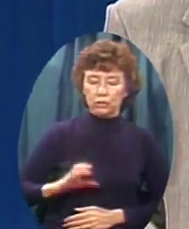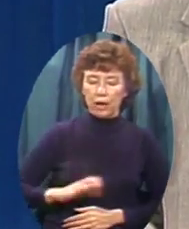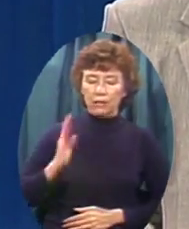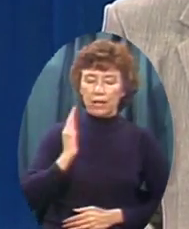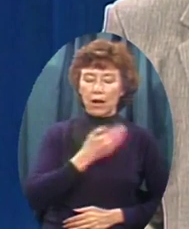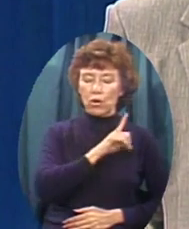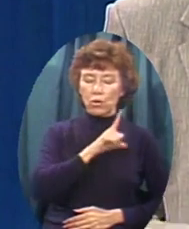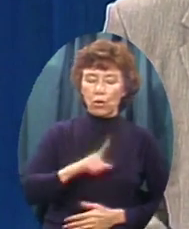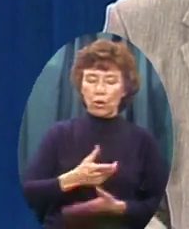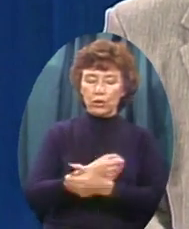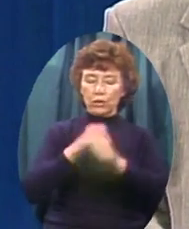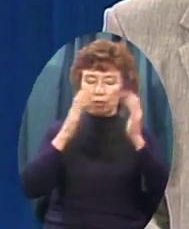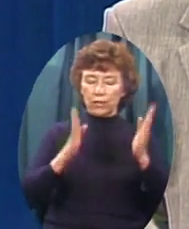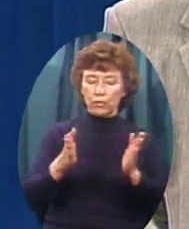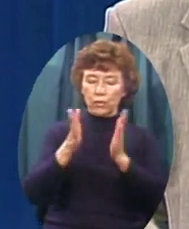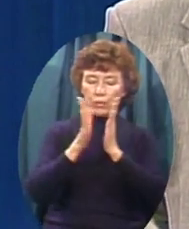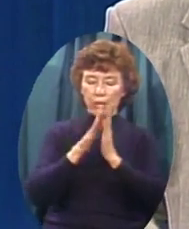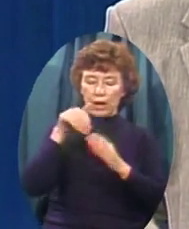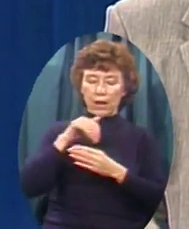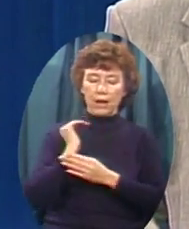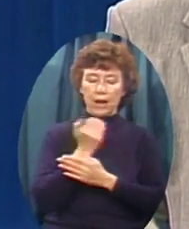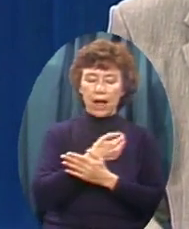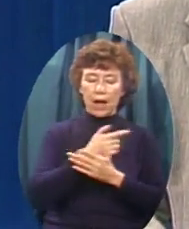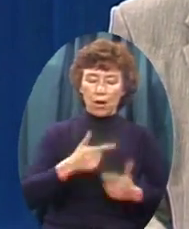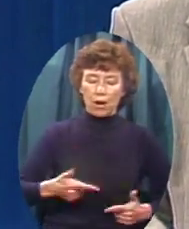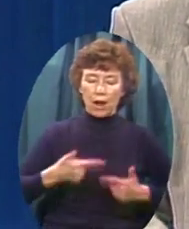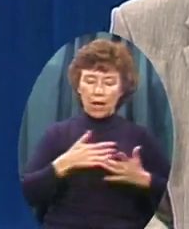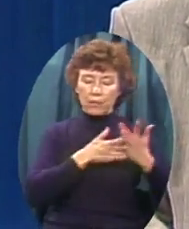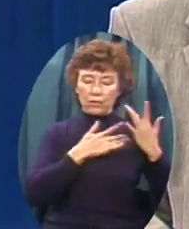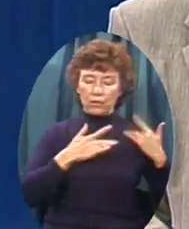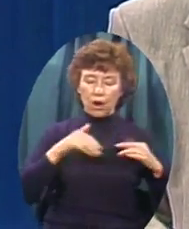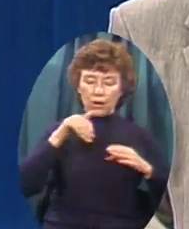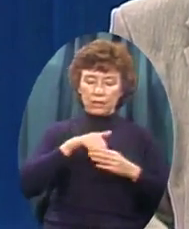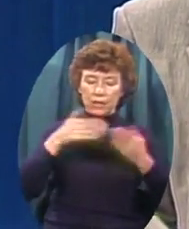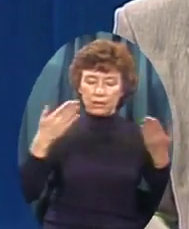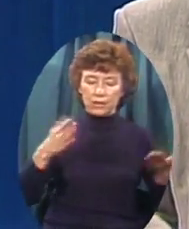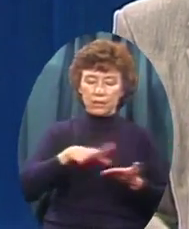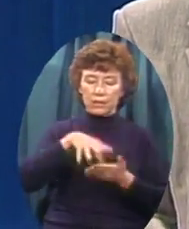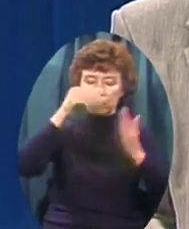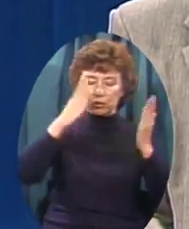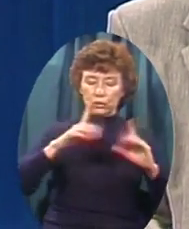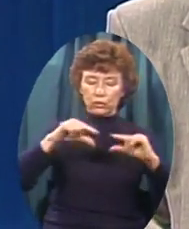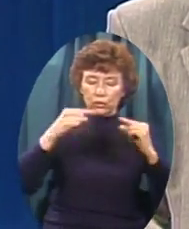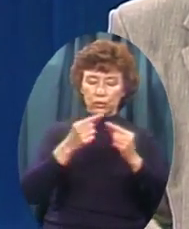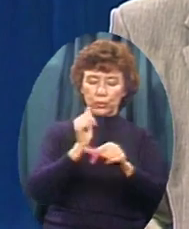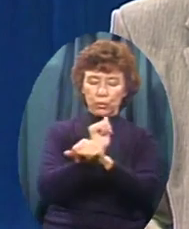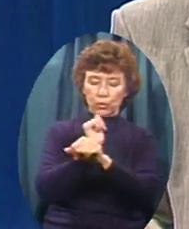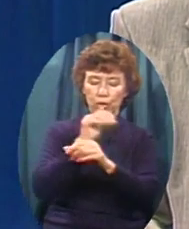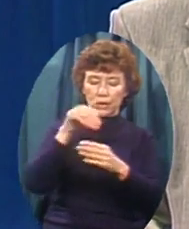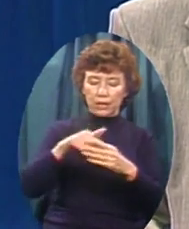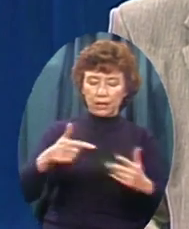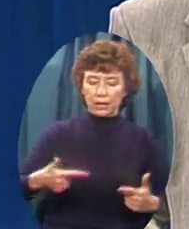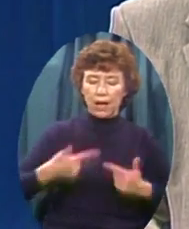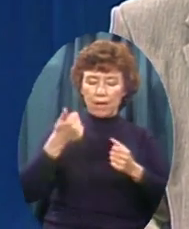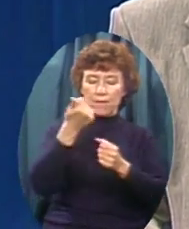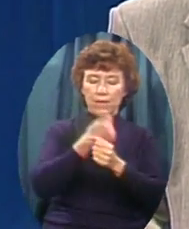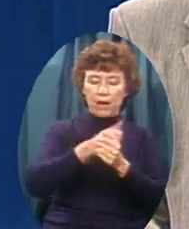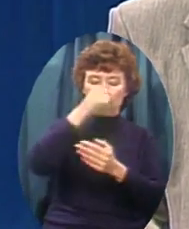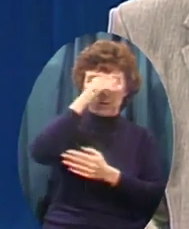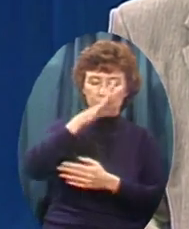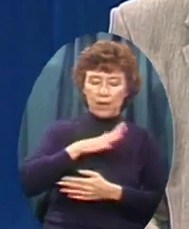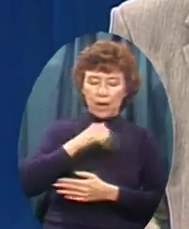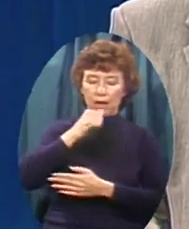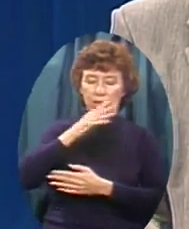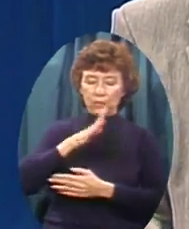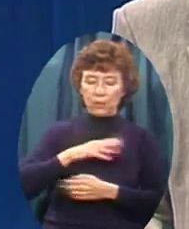hearts And in this student body You would work In the life Of every single young man And young lady To make